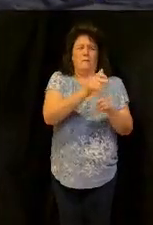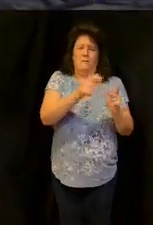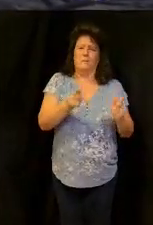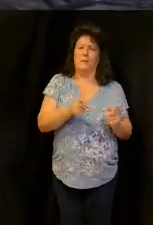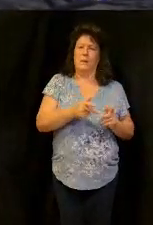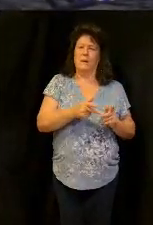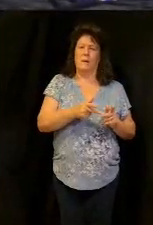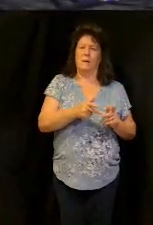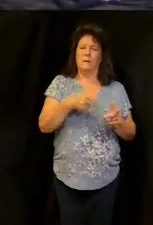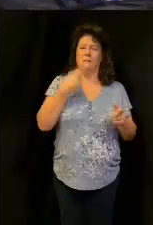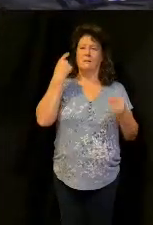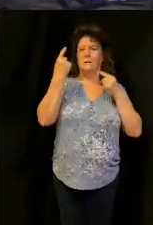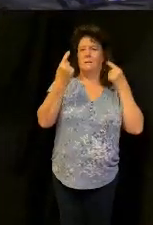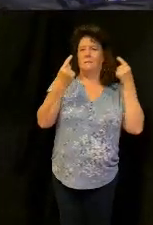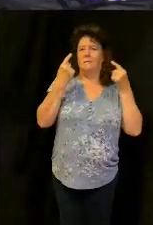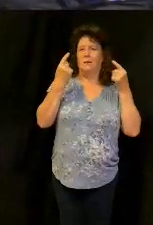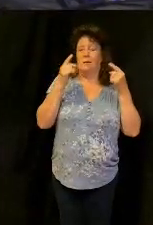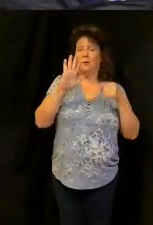consider your ways